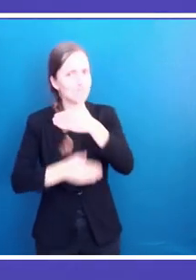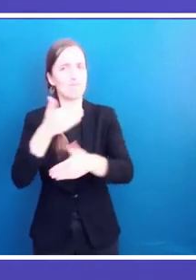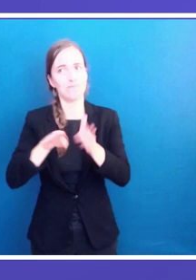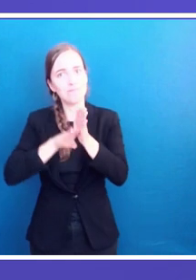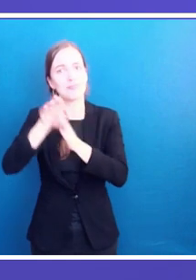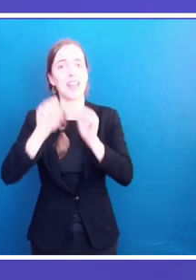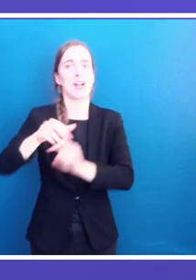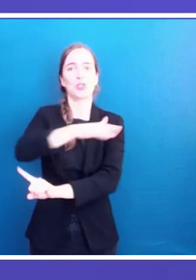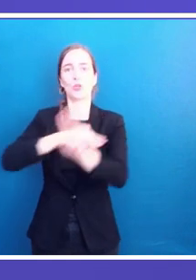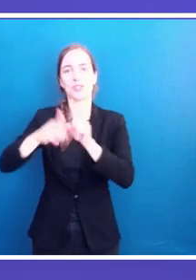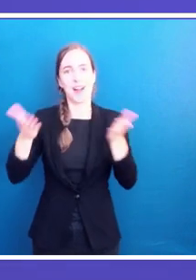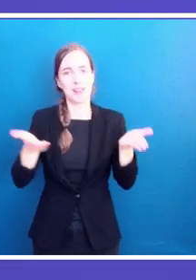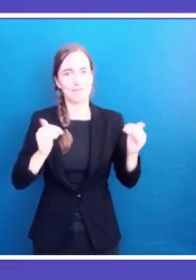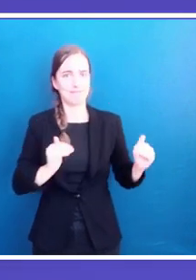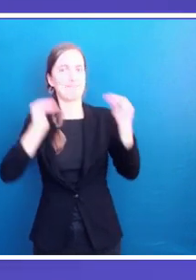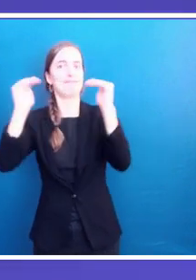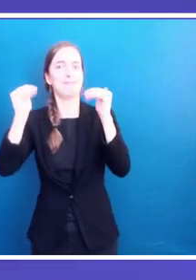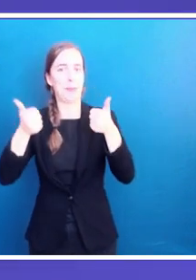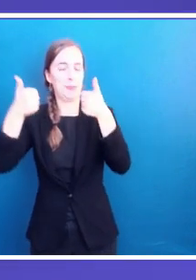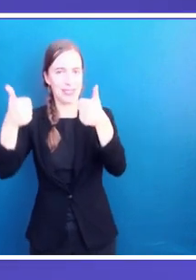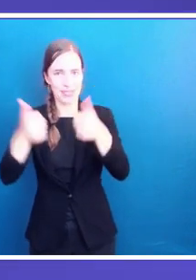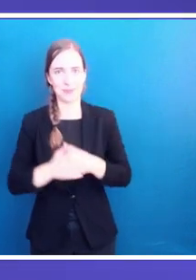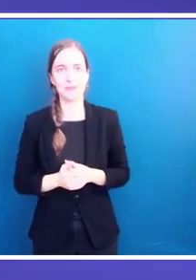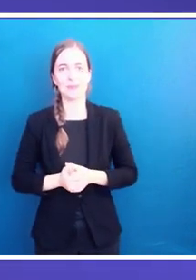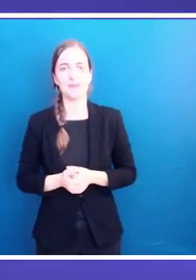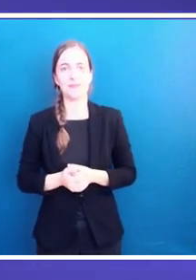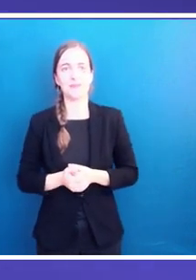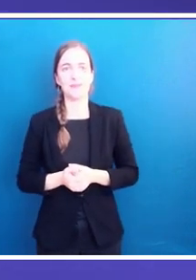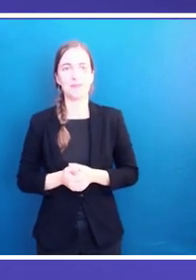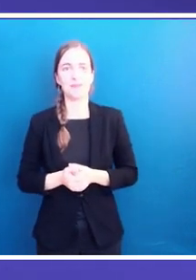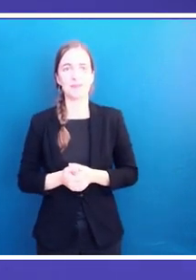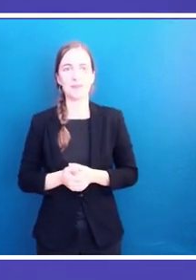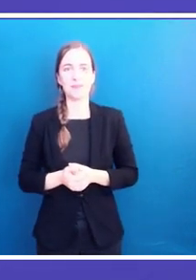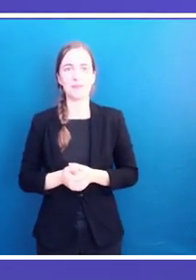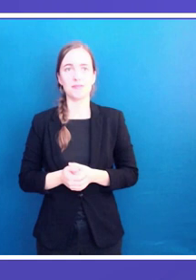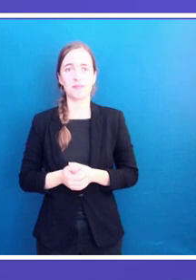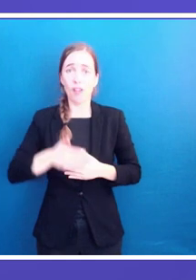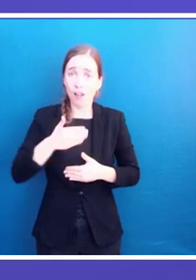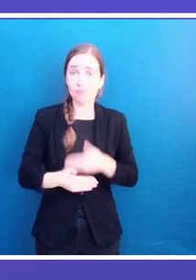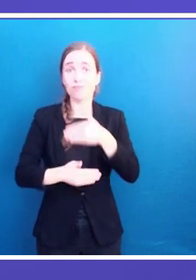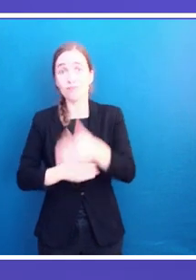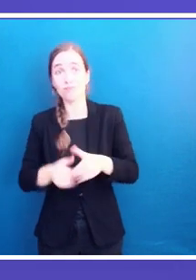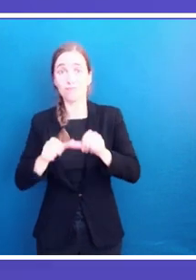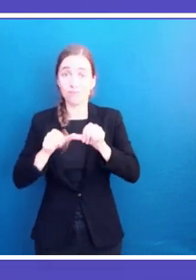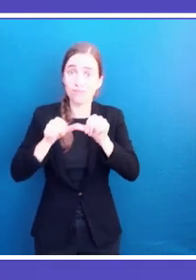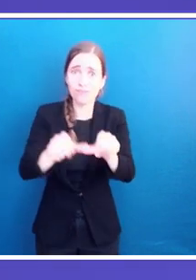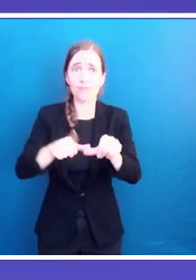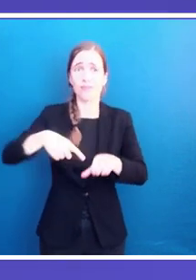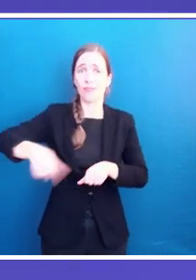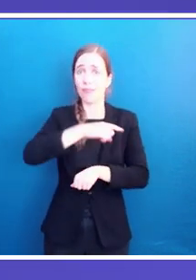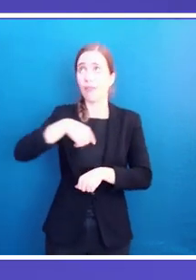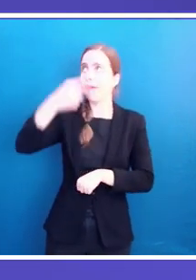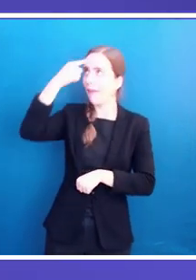succeed in a patriarchal mindset. So allow me here to say that we, women, are able